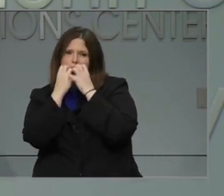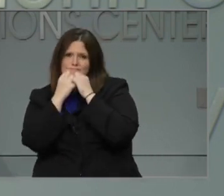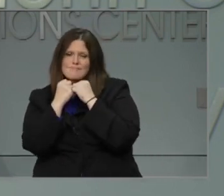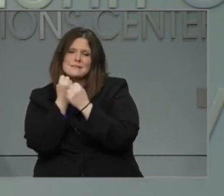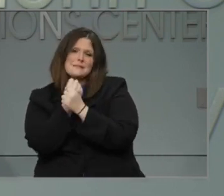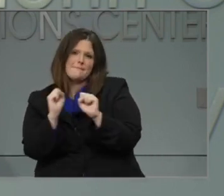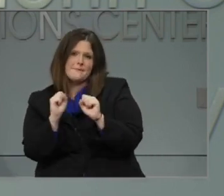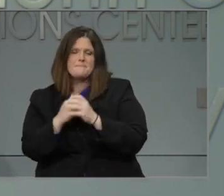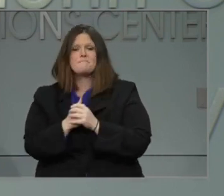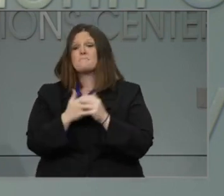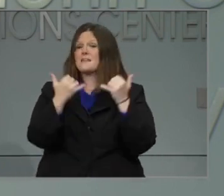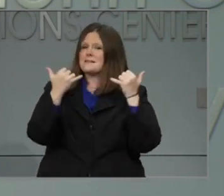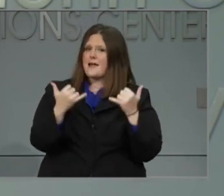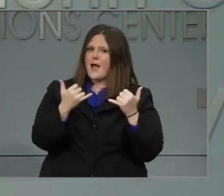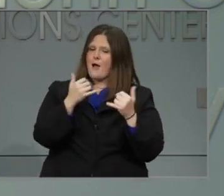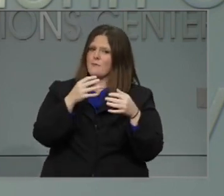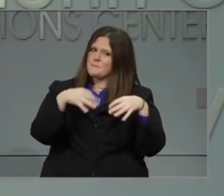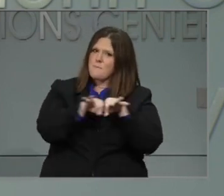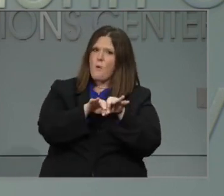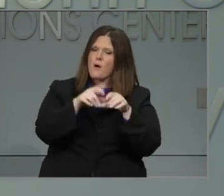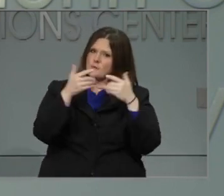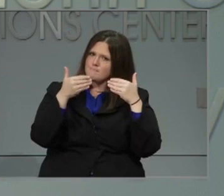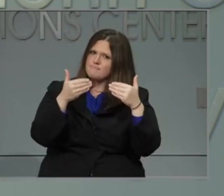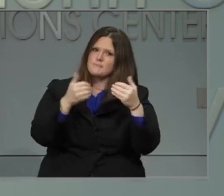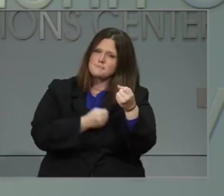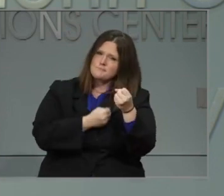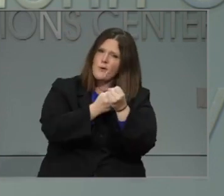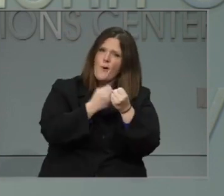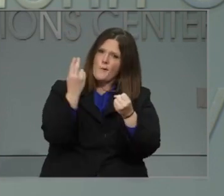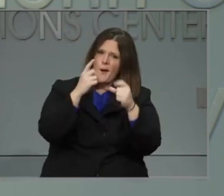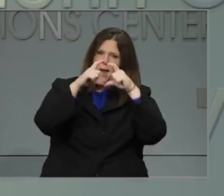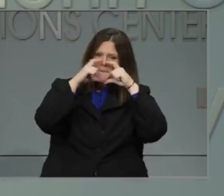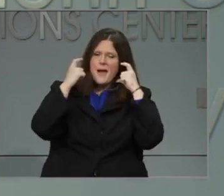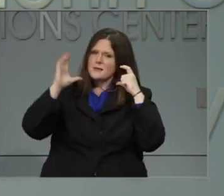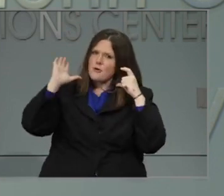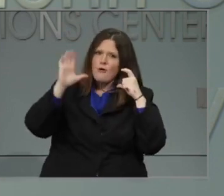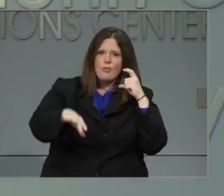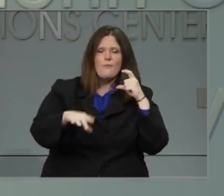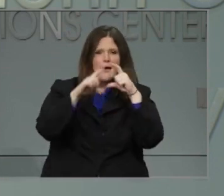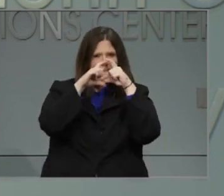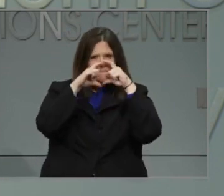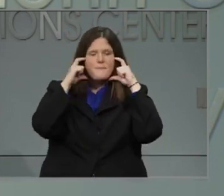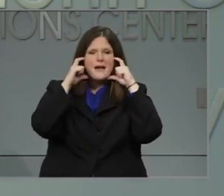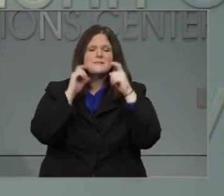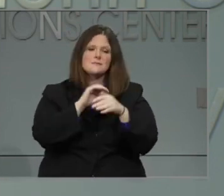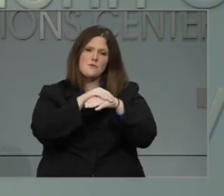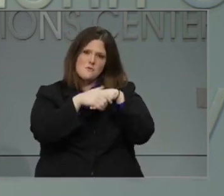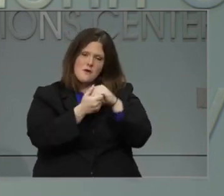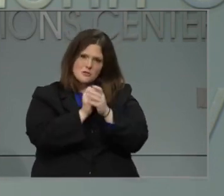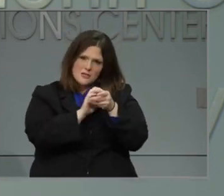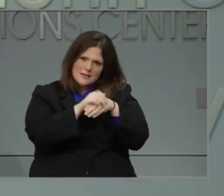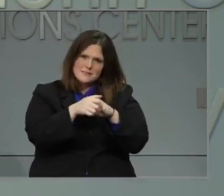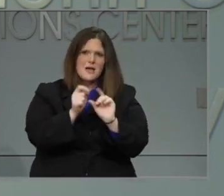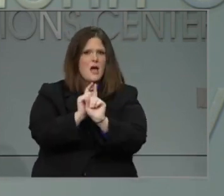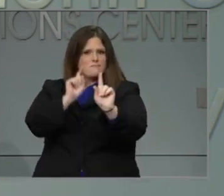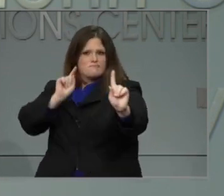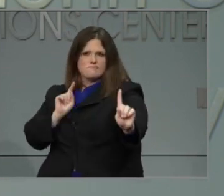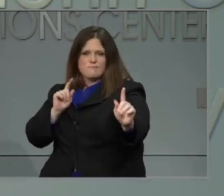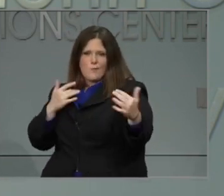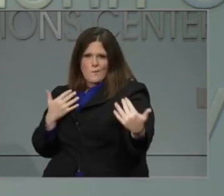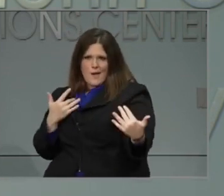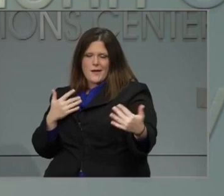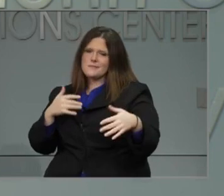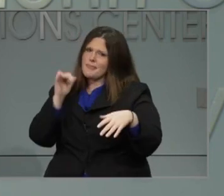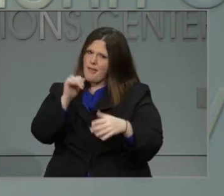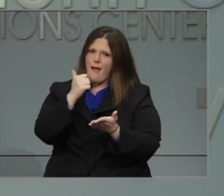behind the mask, wear, wait, and wash. This is how we slow the spread of the virus. It works. And always, don't forget to